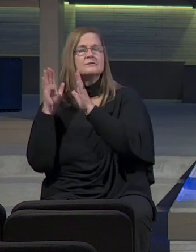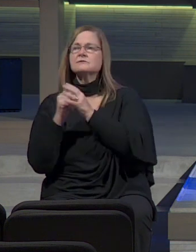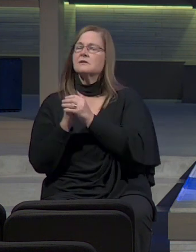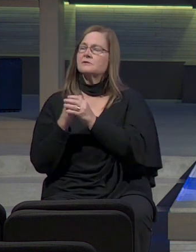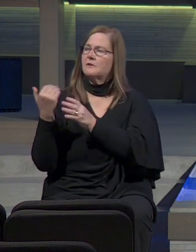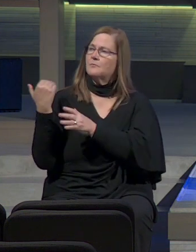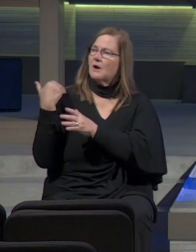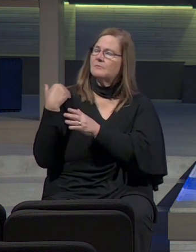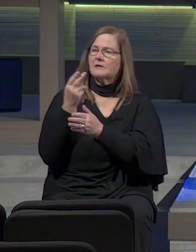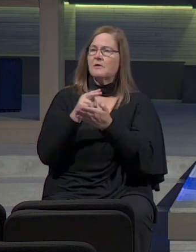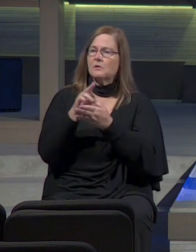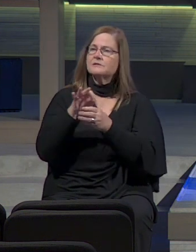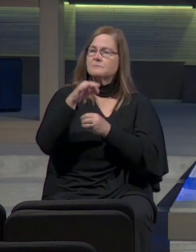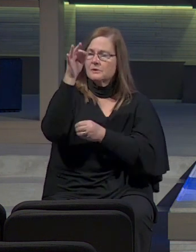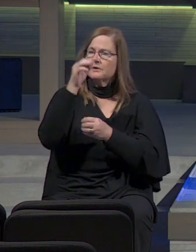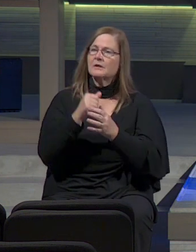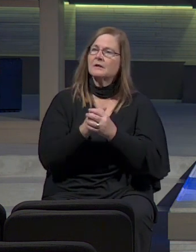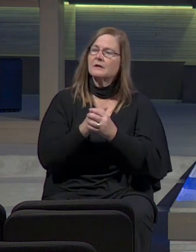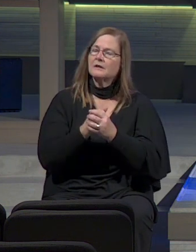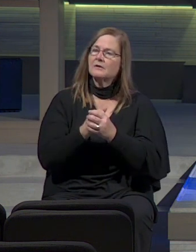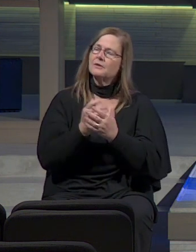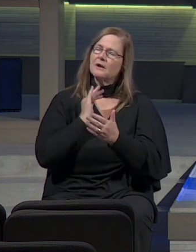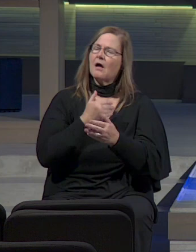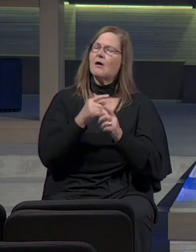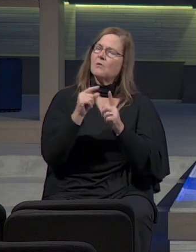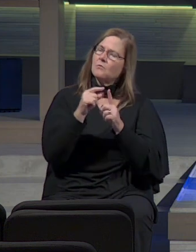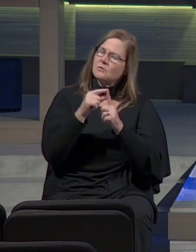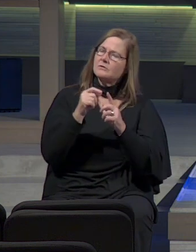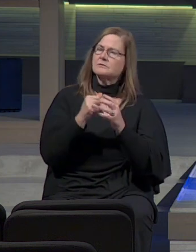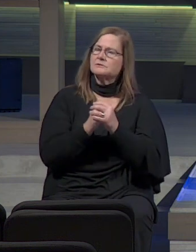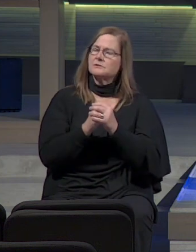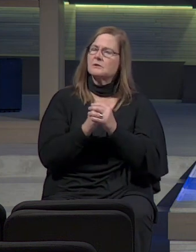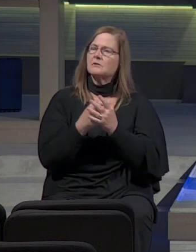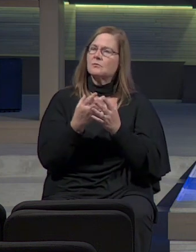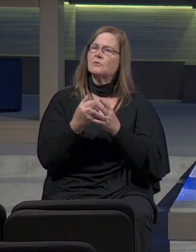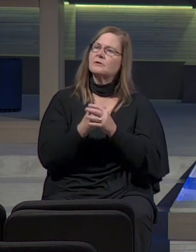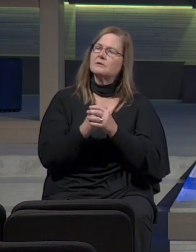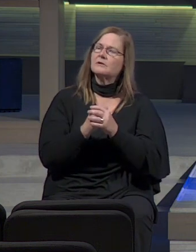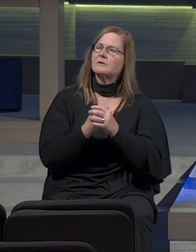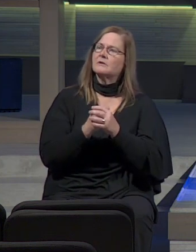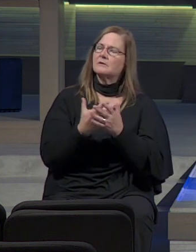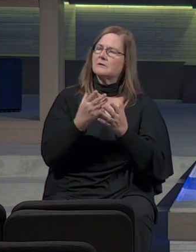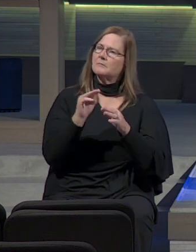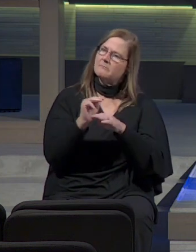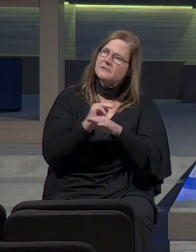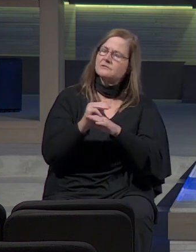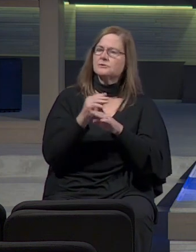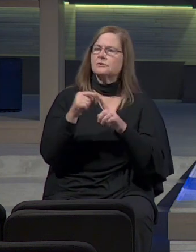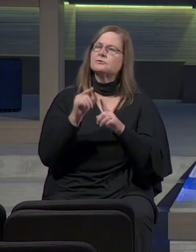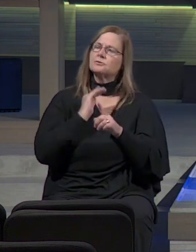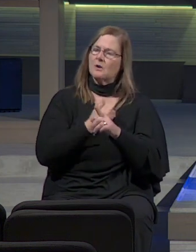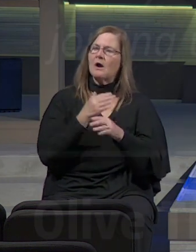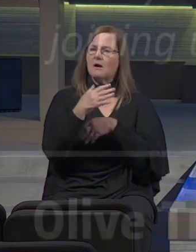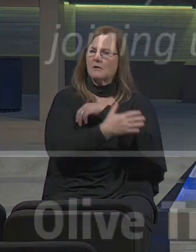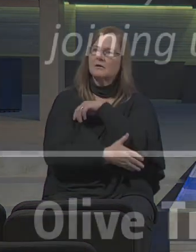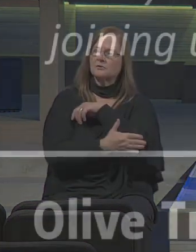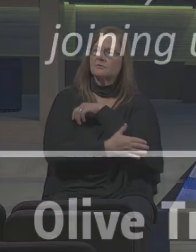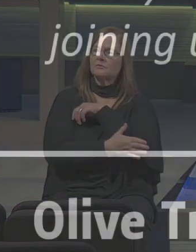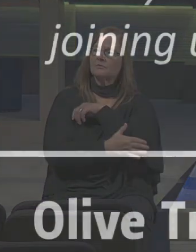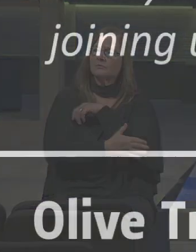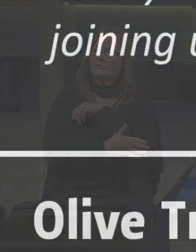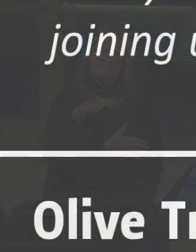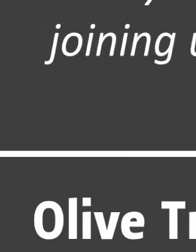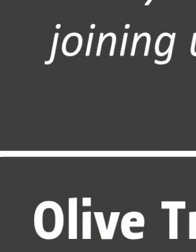your spirit that our words would go and minister to our neighbors and our culture. In Yeshua's name, Amen.